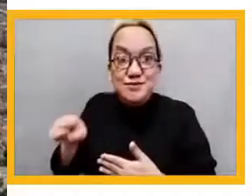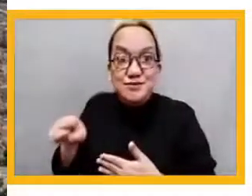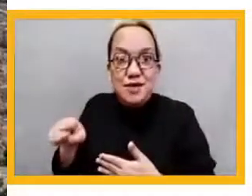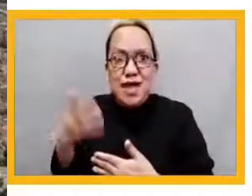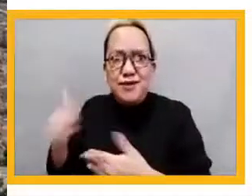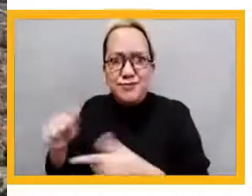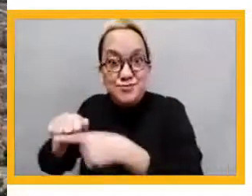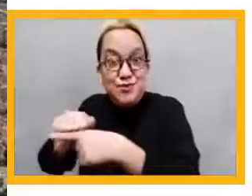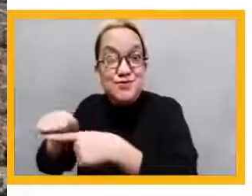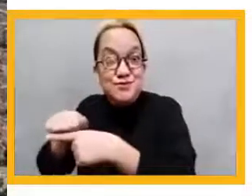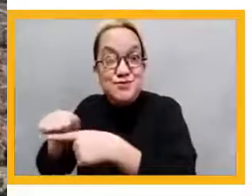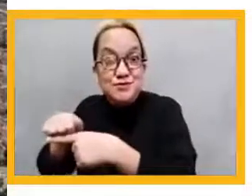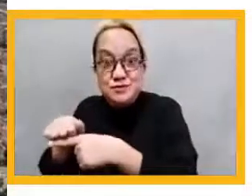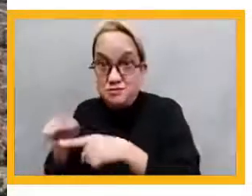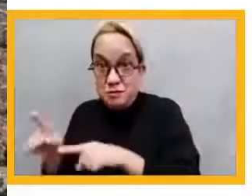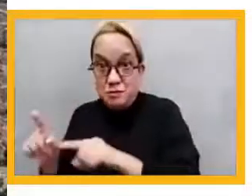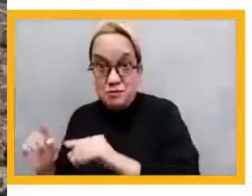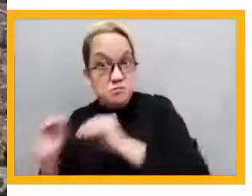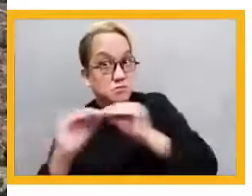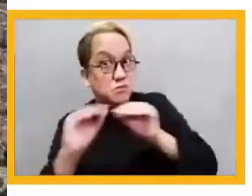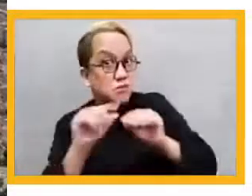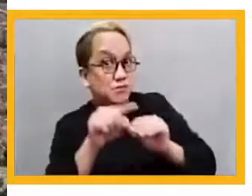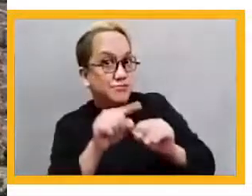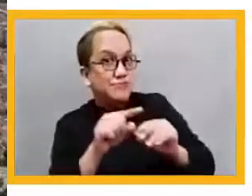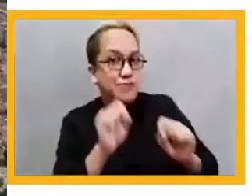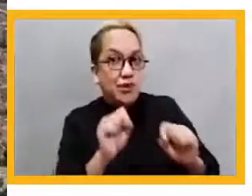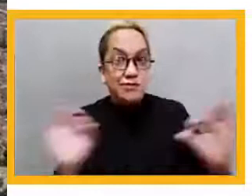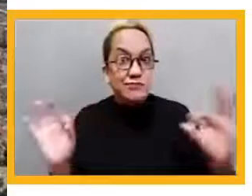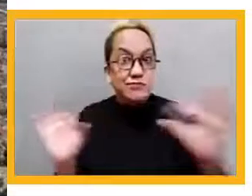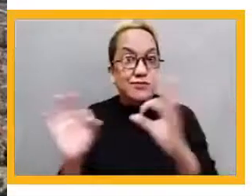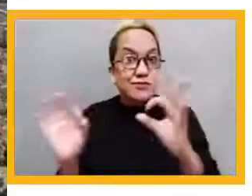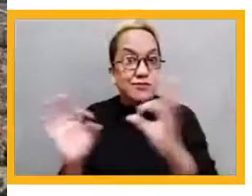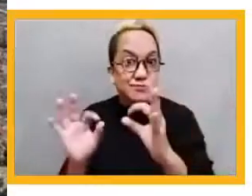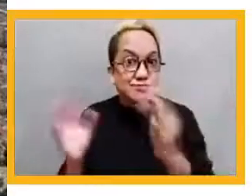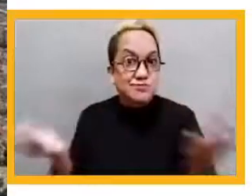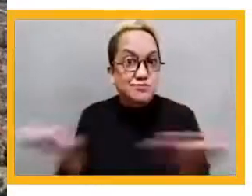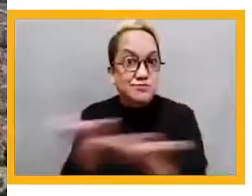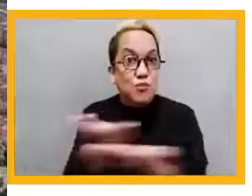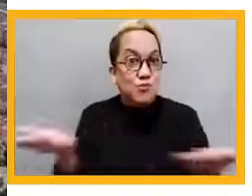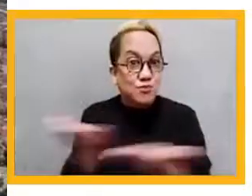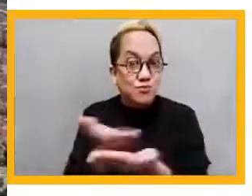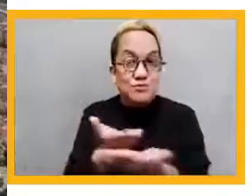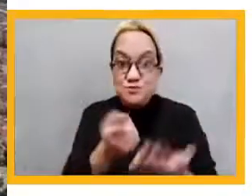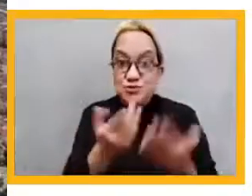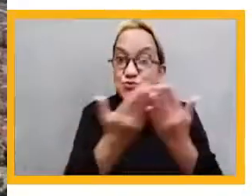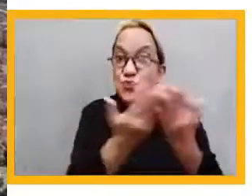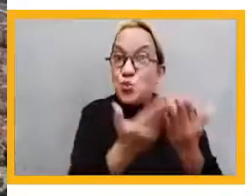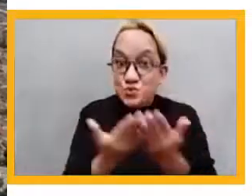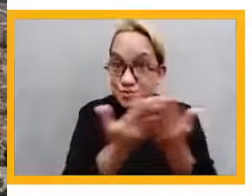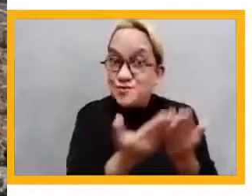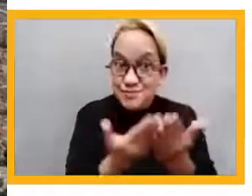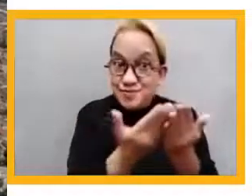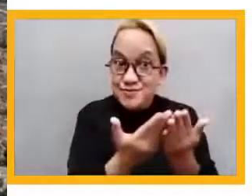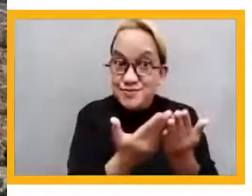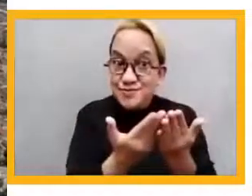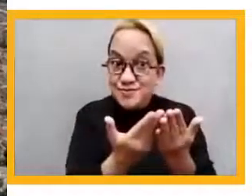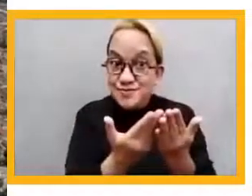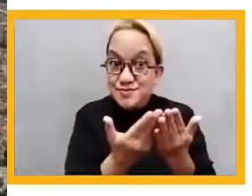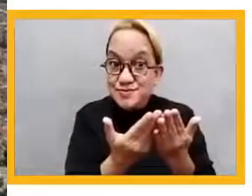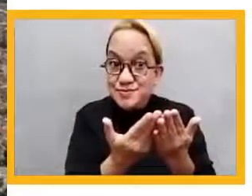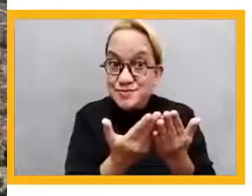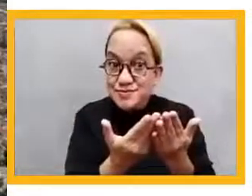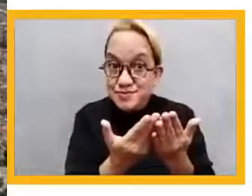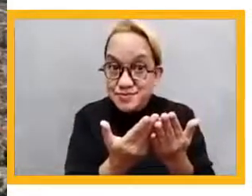I think this is what we have always tried to do in Escuela Nueva. We started on the ground, bottom up. I think this is very important.